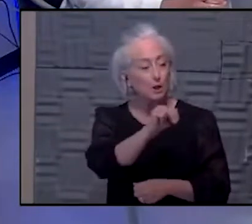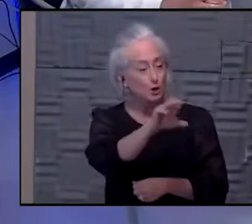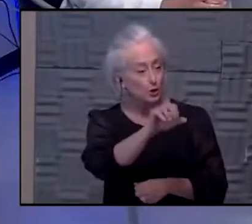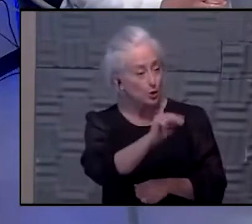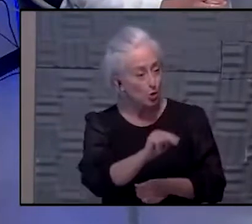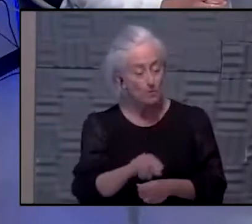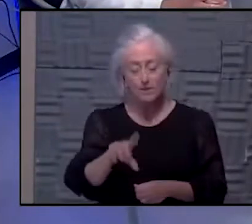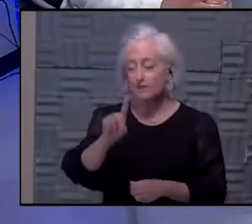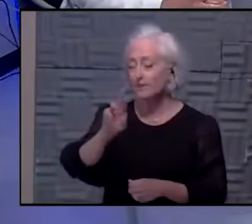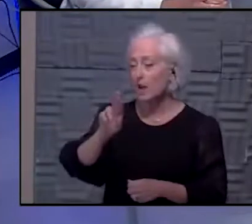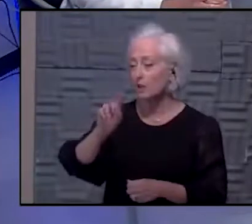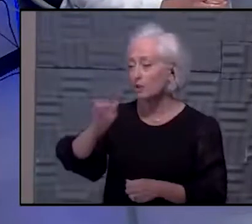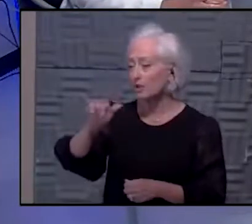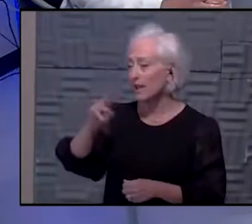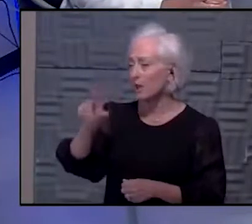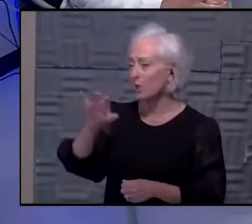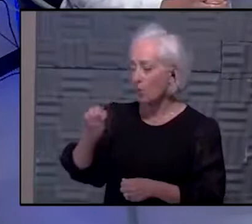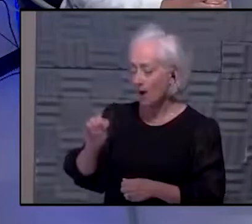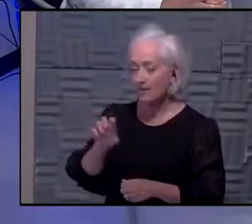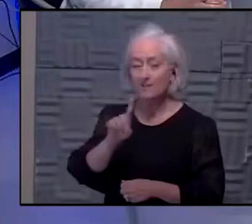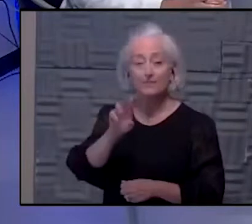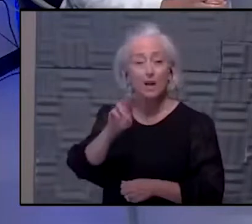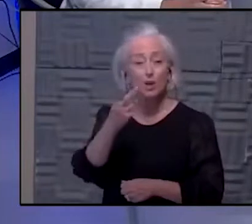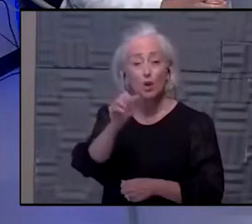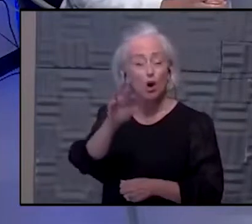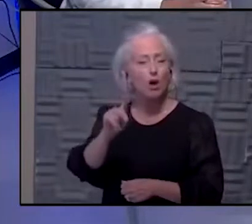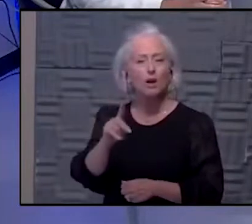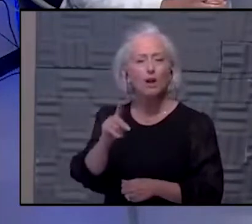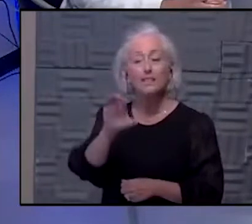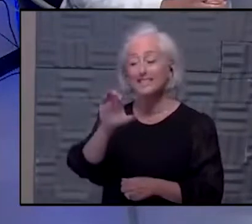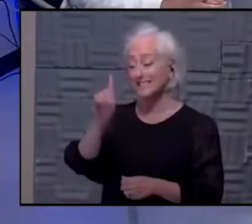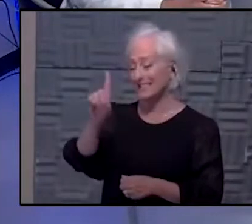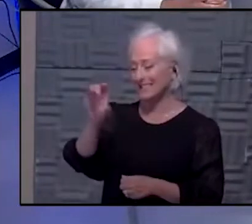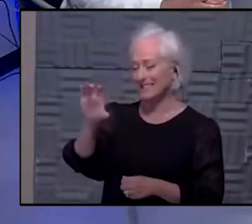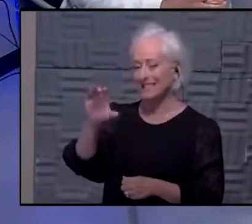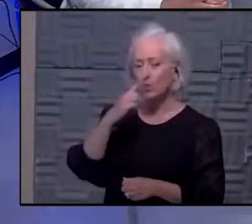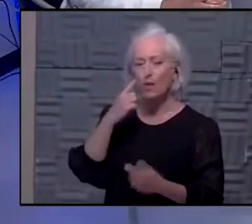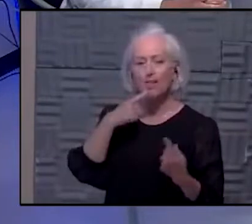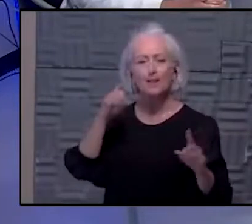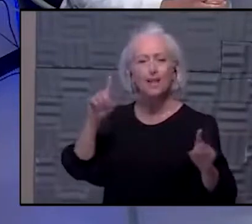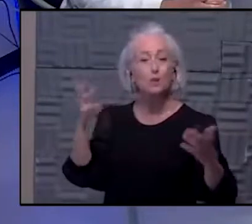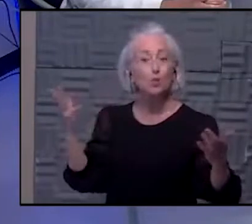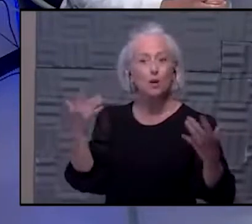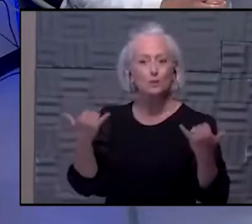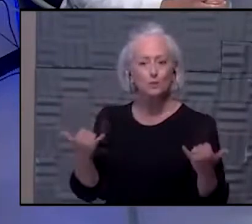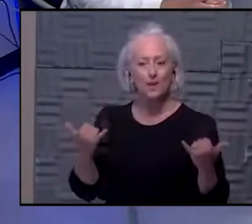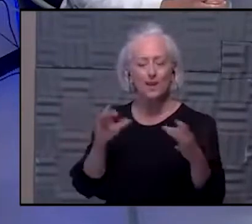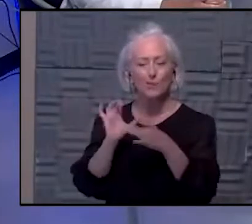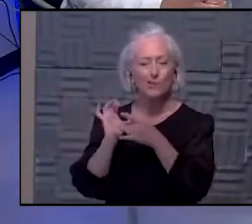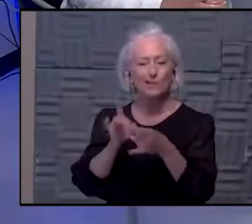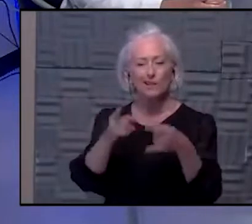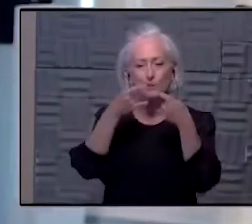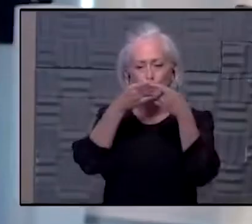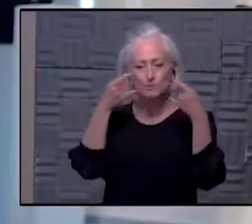Dr. Hawkeye here. What do we think the CDC is going to say today? What do you think? How is mask guidance going to shift, Norman?